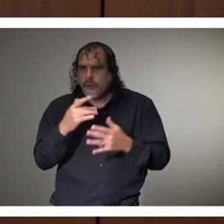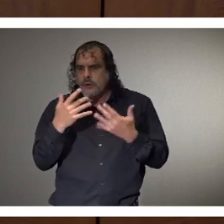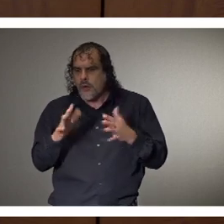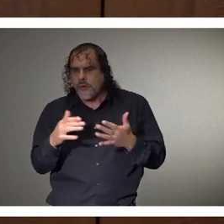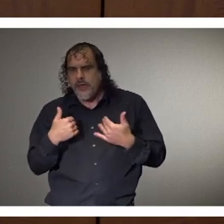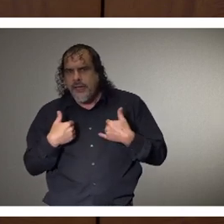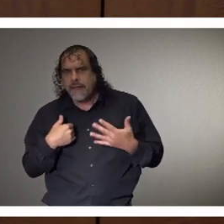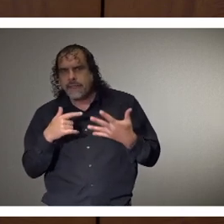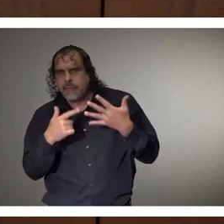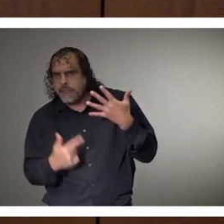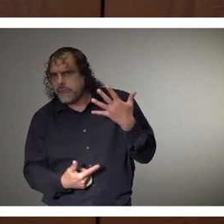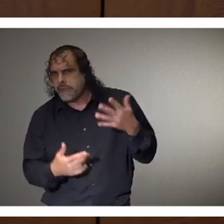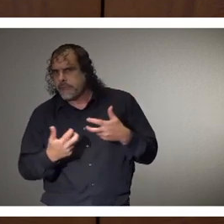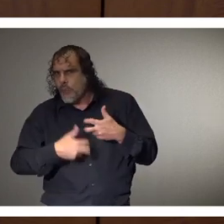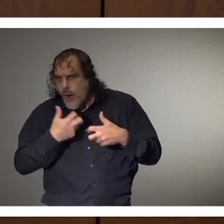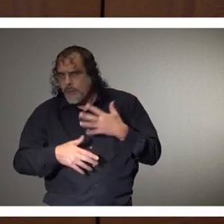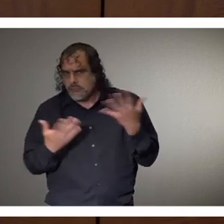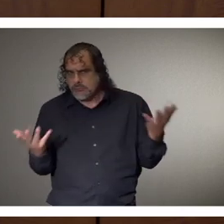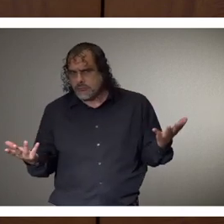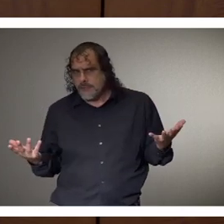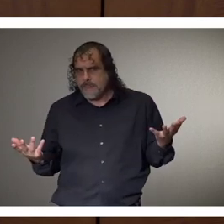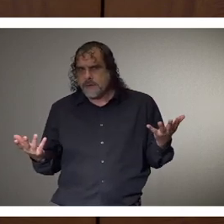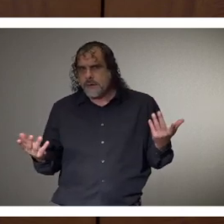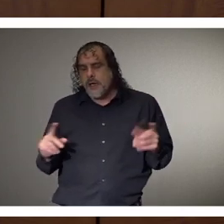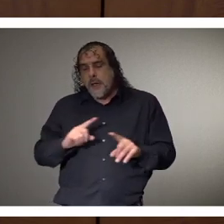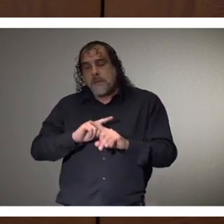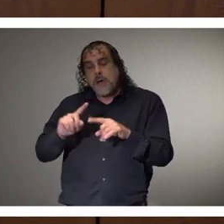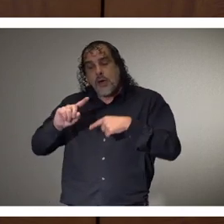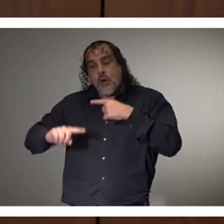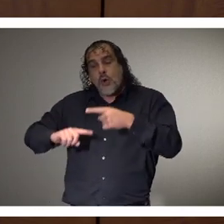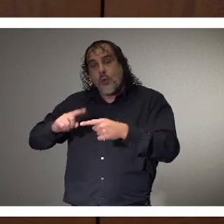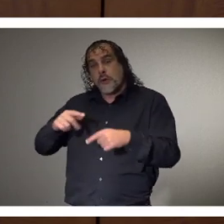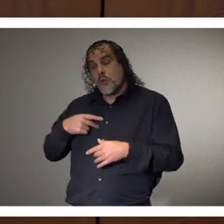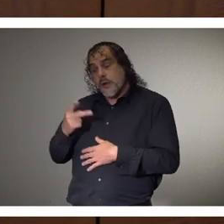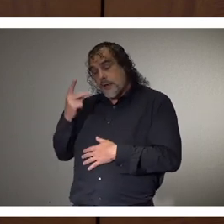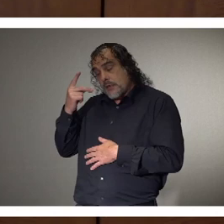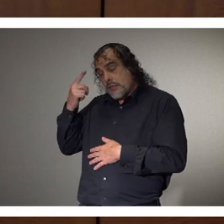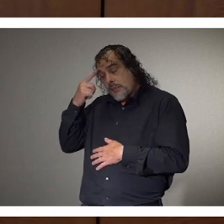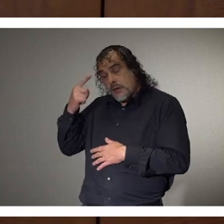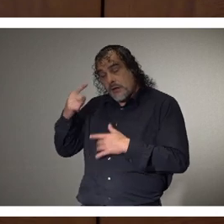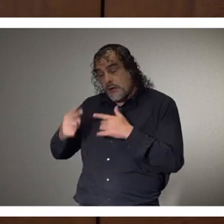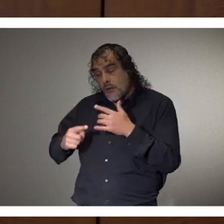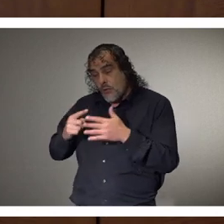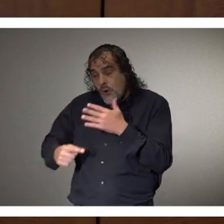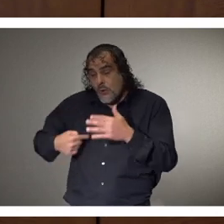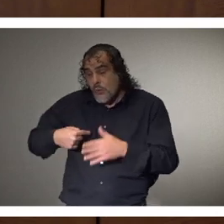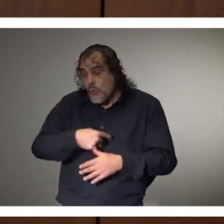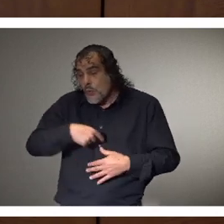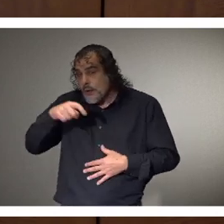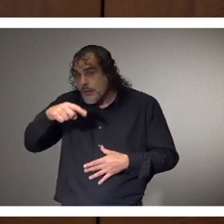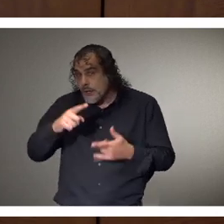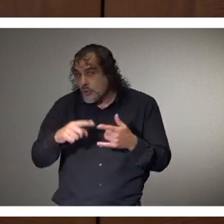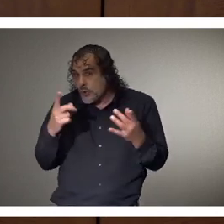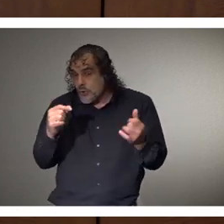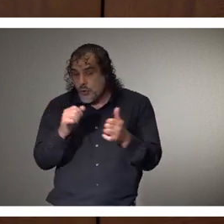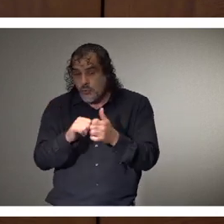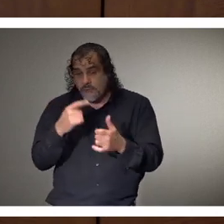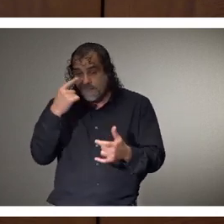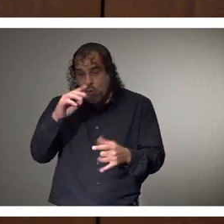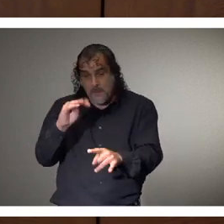population. You know, when we think about some of the things that we need to do as Mississippians,